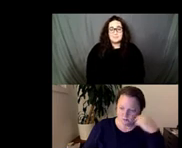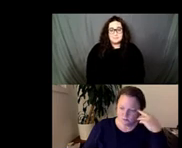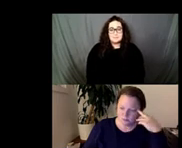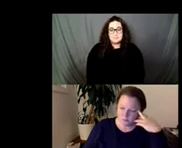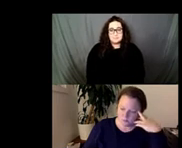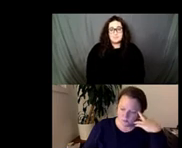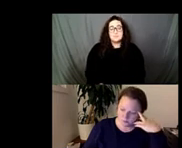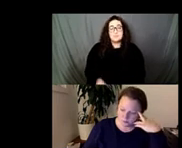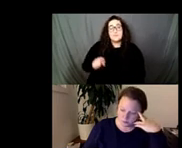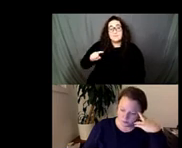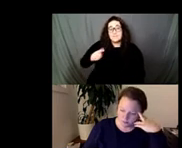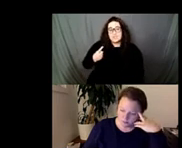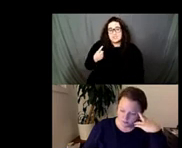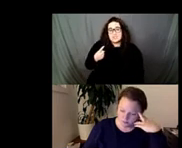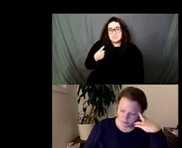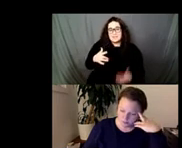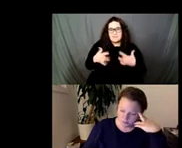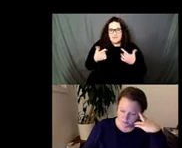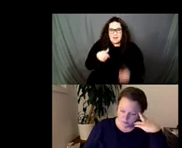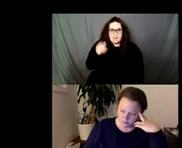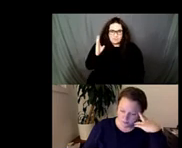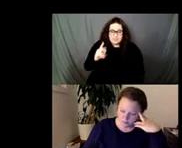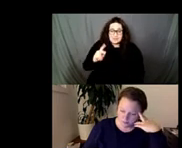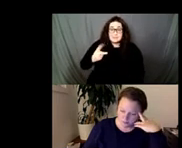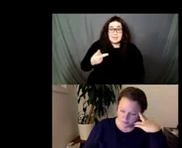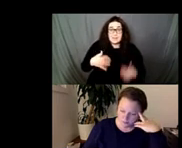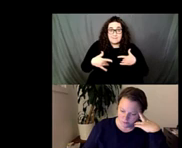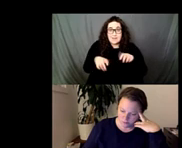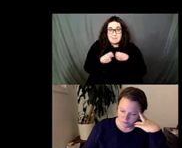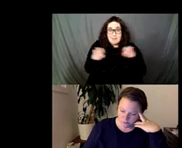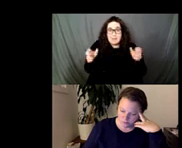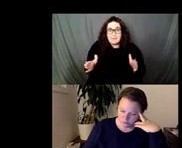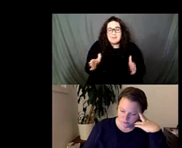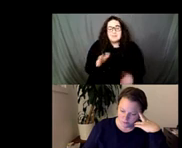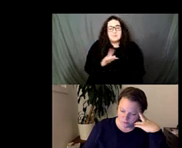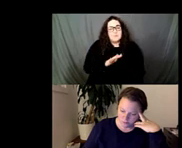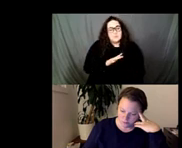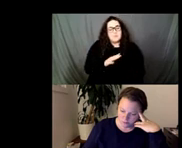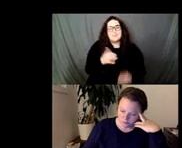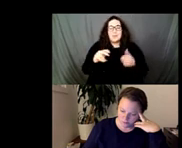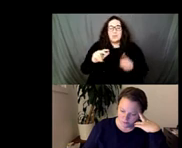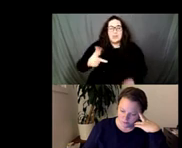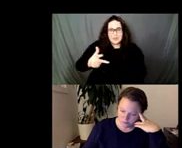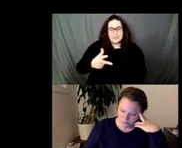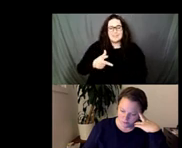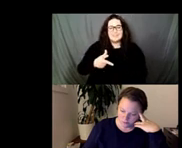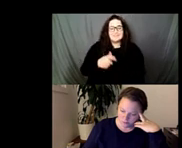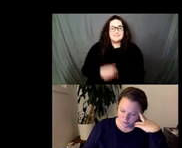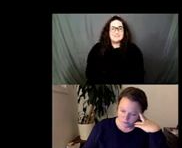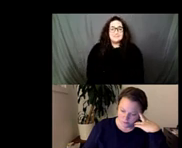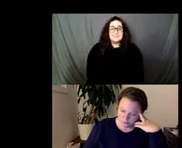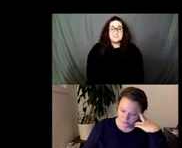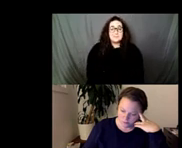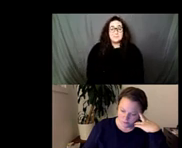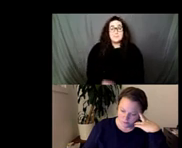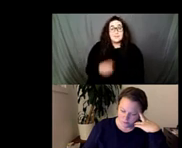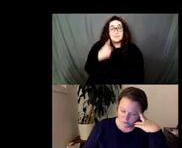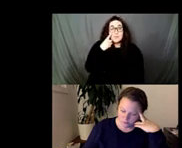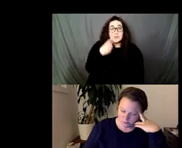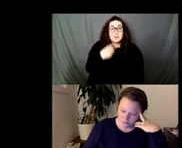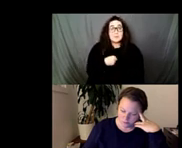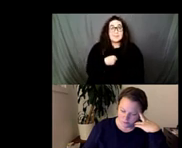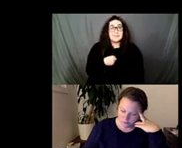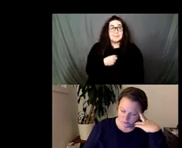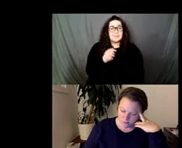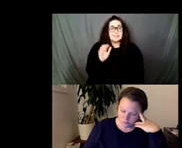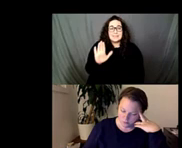event um i mean fascinating i think that for me it's really the richness the kind of inexhaustibility of the work